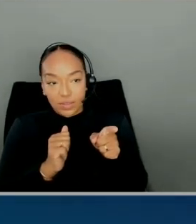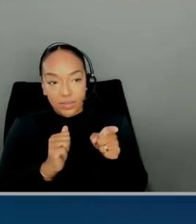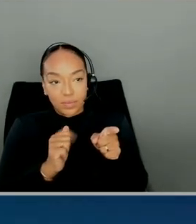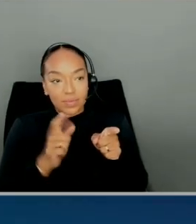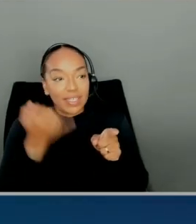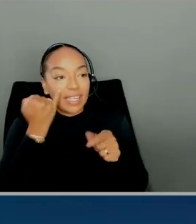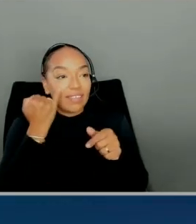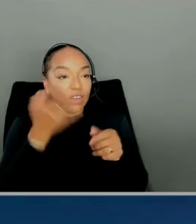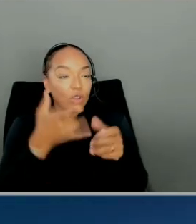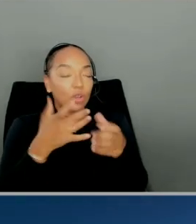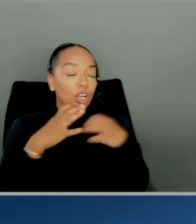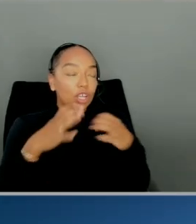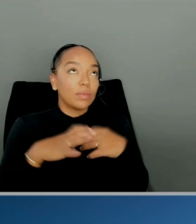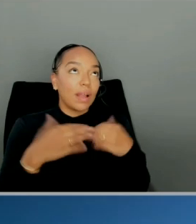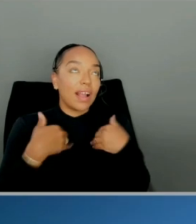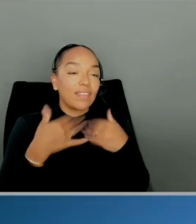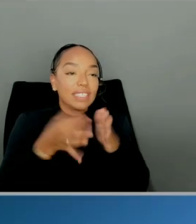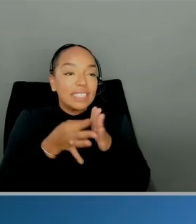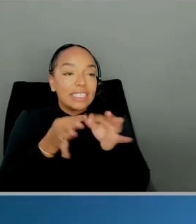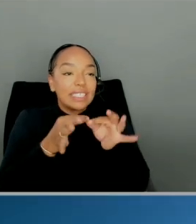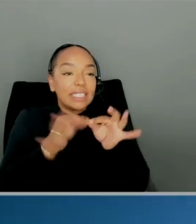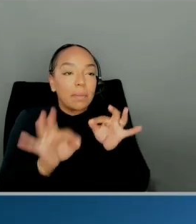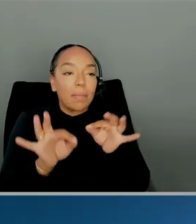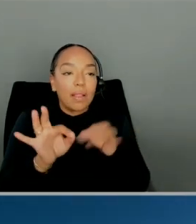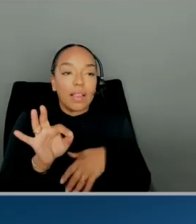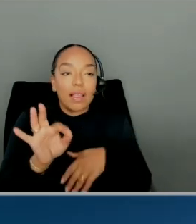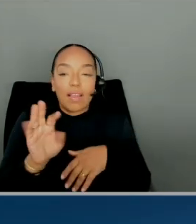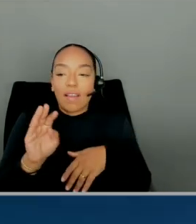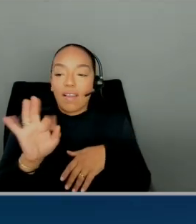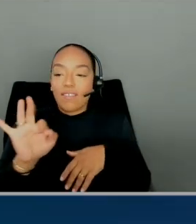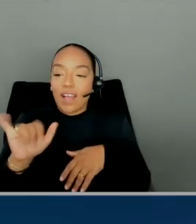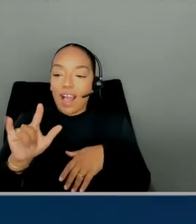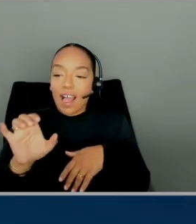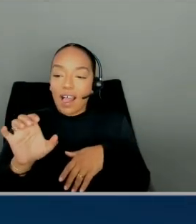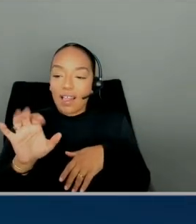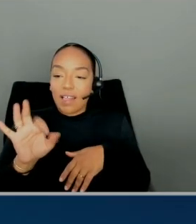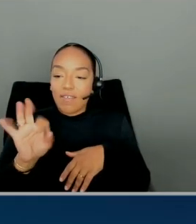has, for example, simple file formats, existing file formats like Parquet,